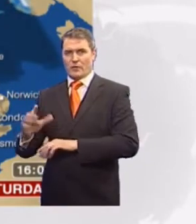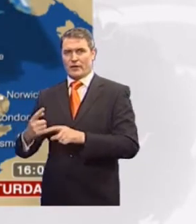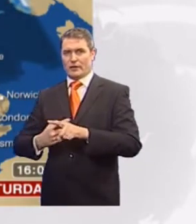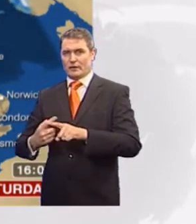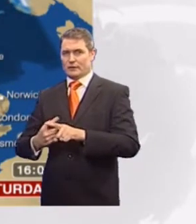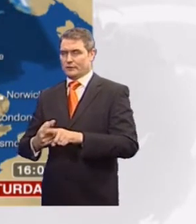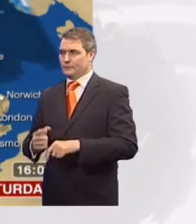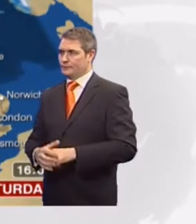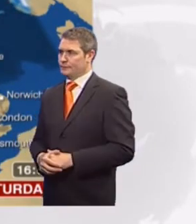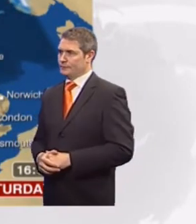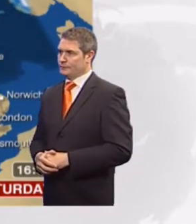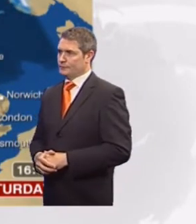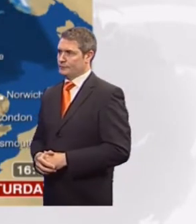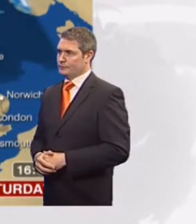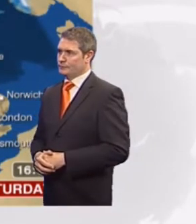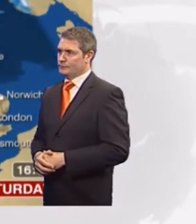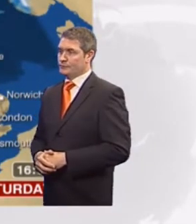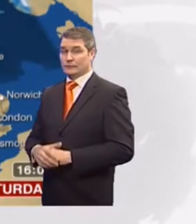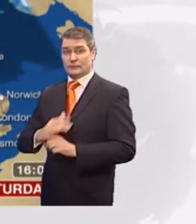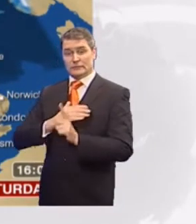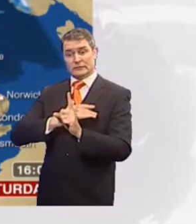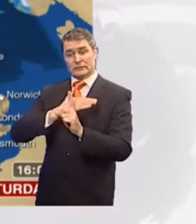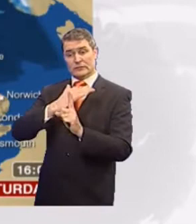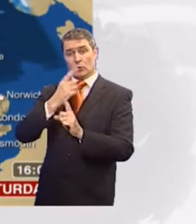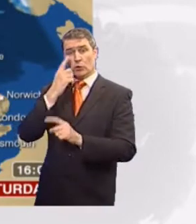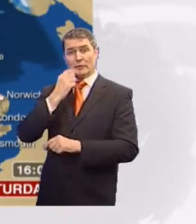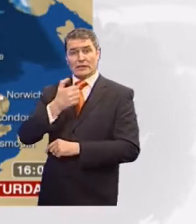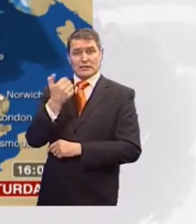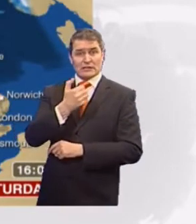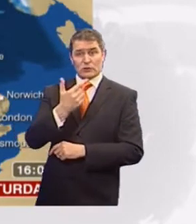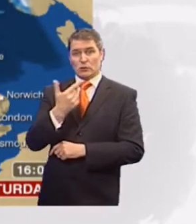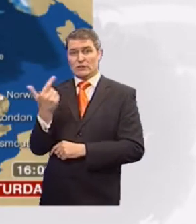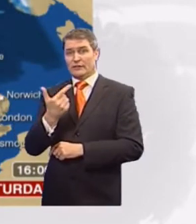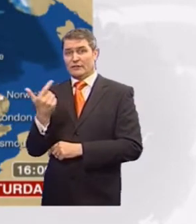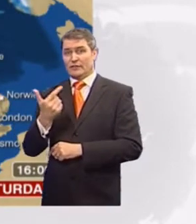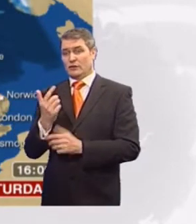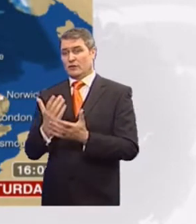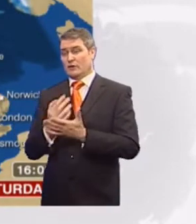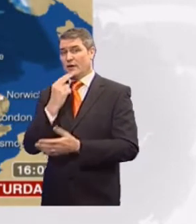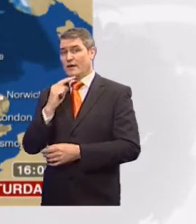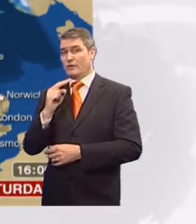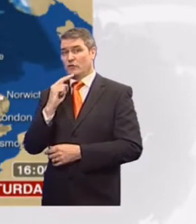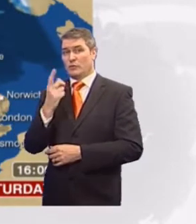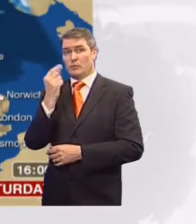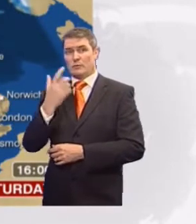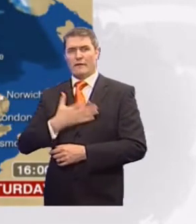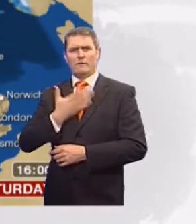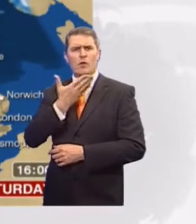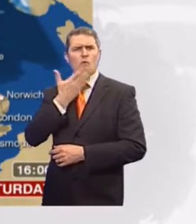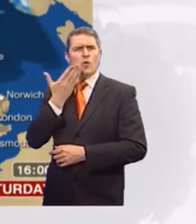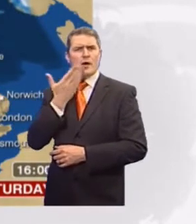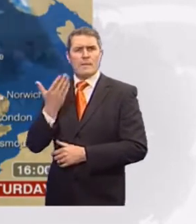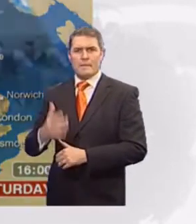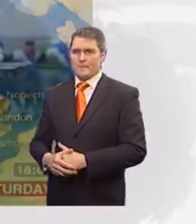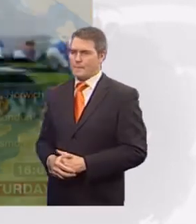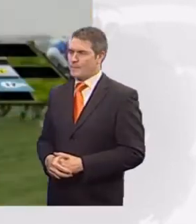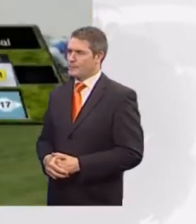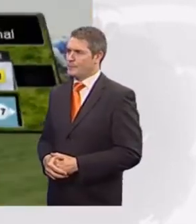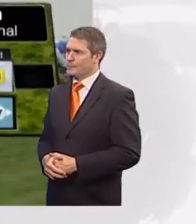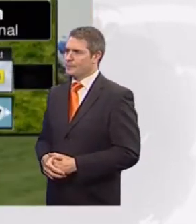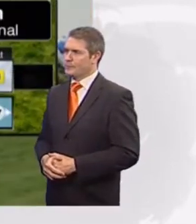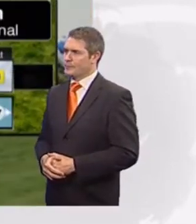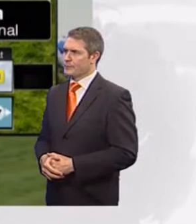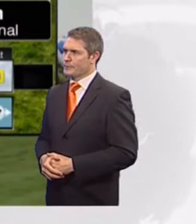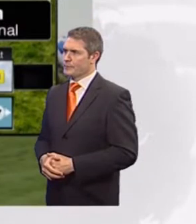of England and Wales. And temperatures could peak at 16 or 17 degrees during Saturday afternoon, making it feel much warmer than it has done during recent